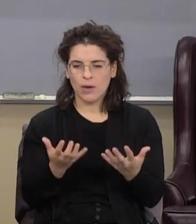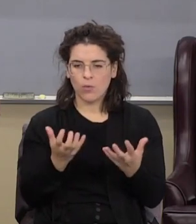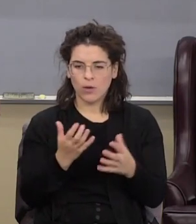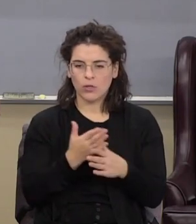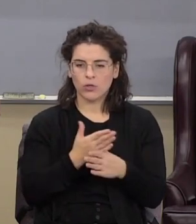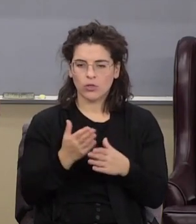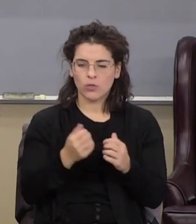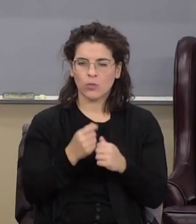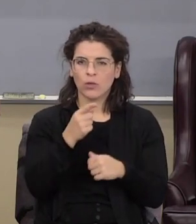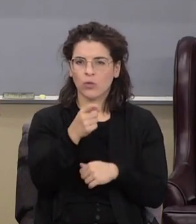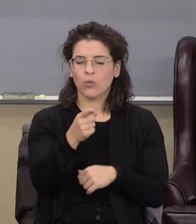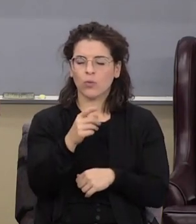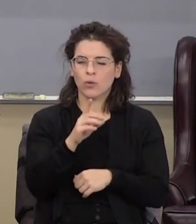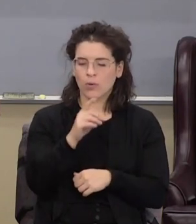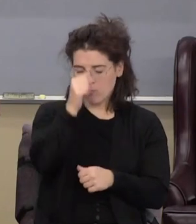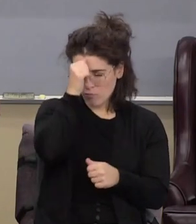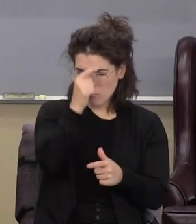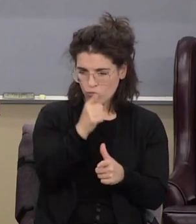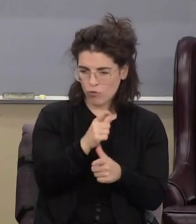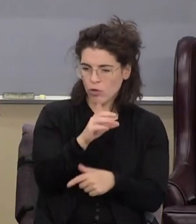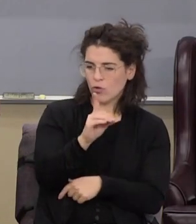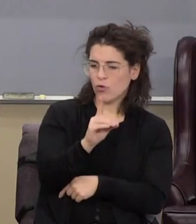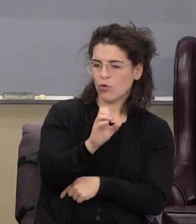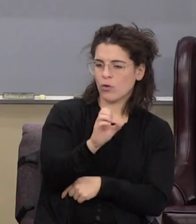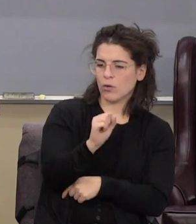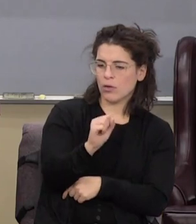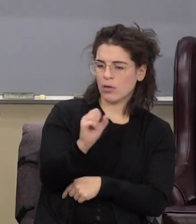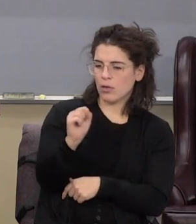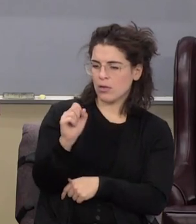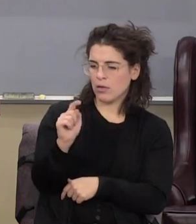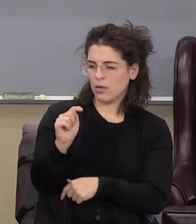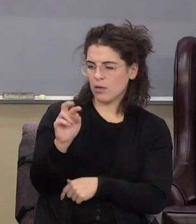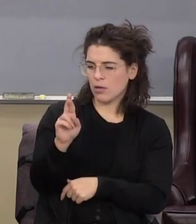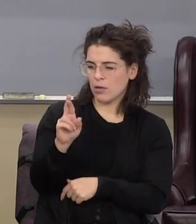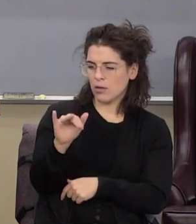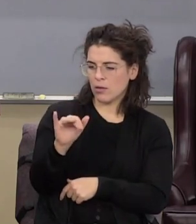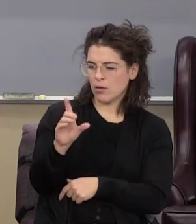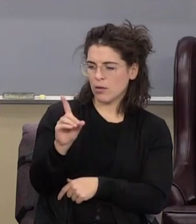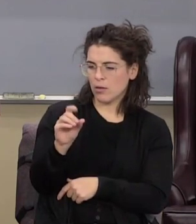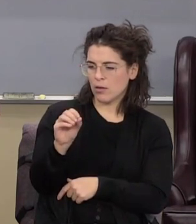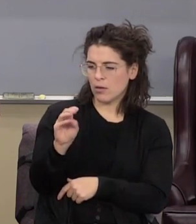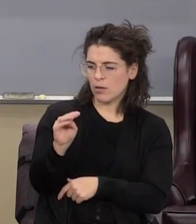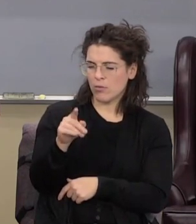Brother Des Stridham, you folks know Des, as we support the Graceway ministry.